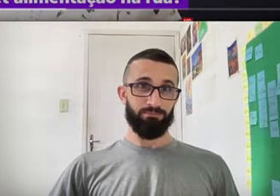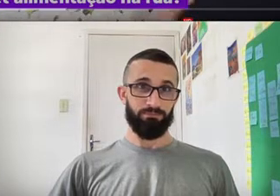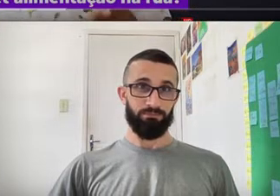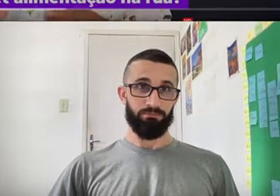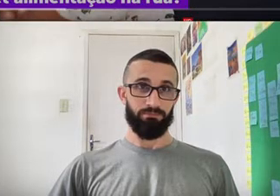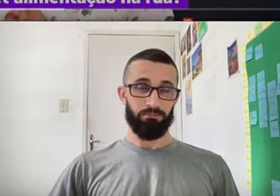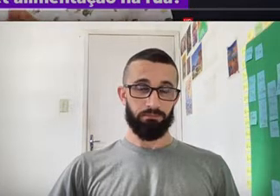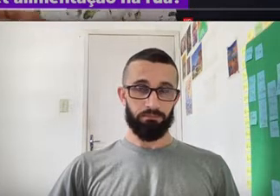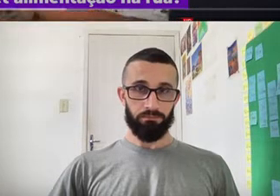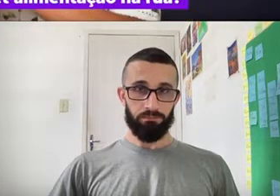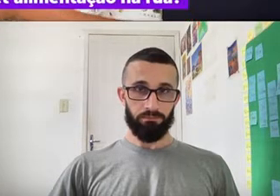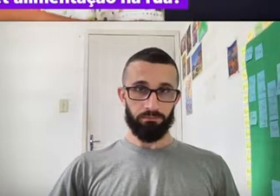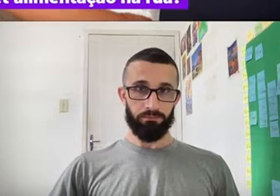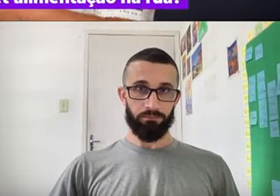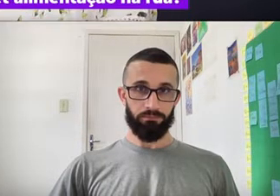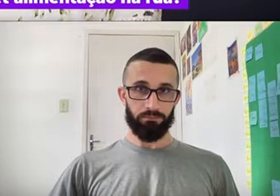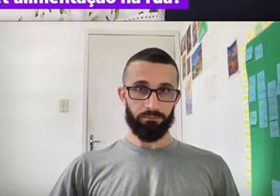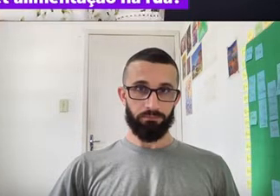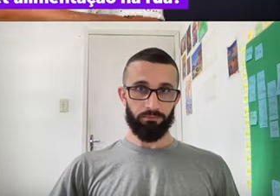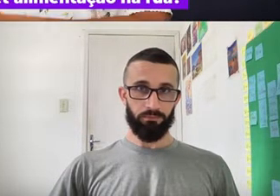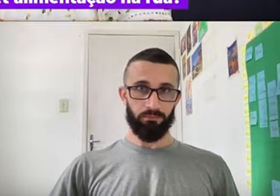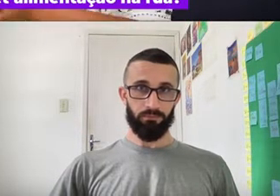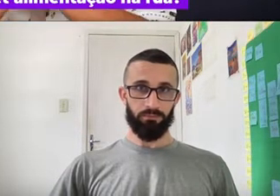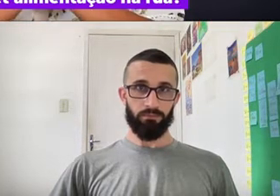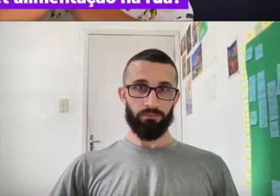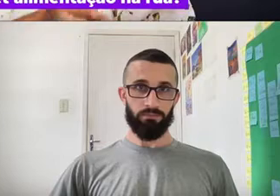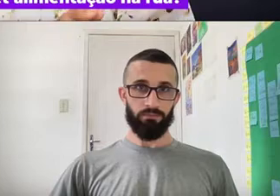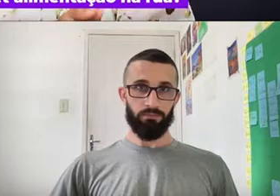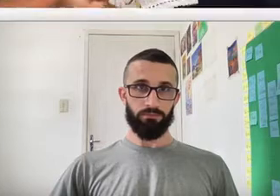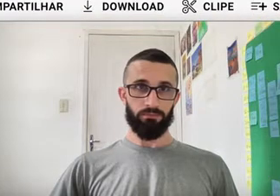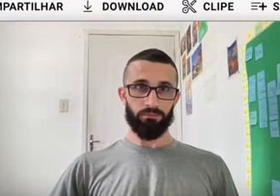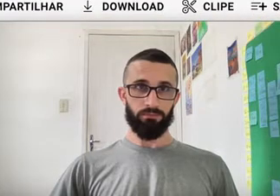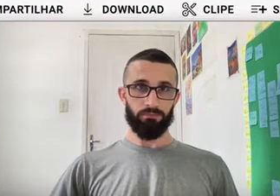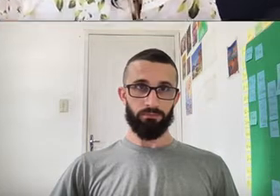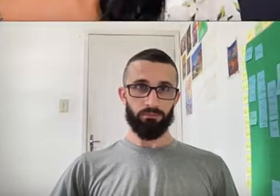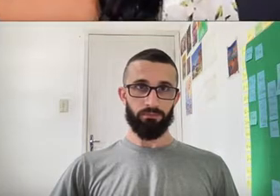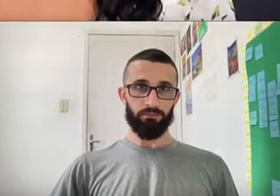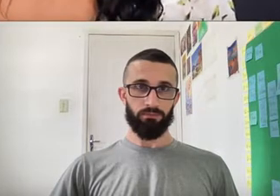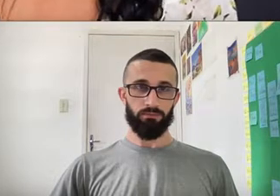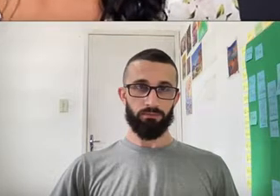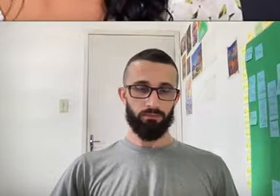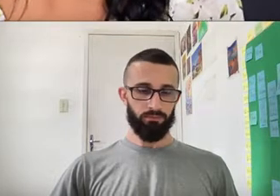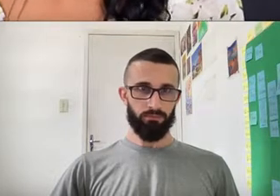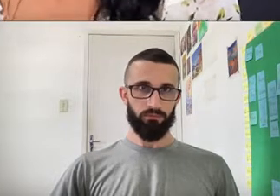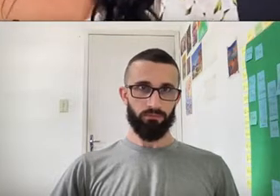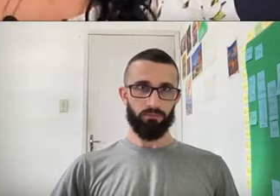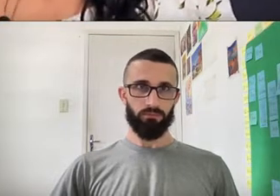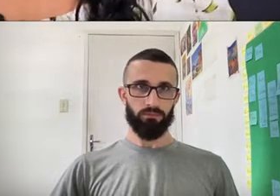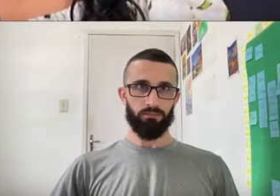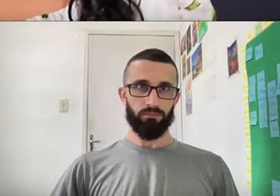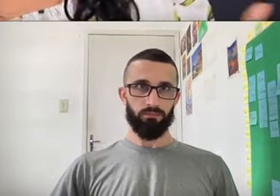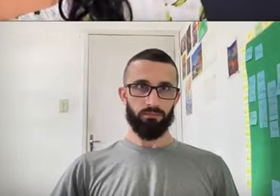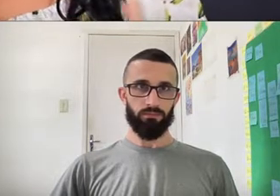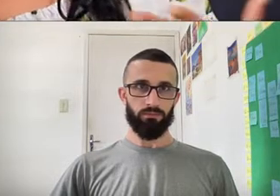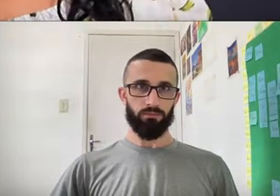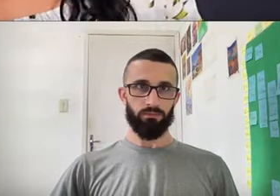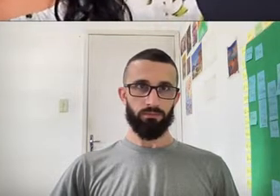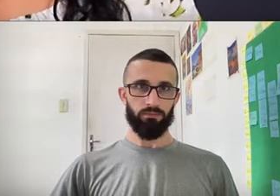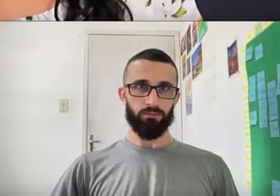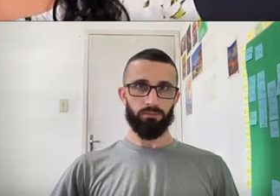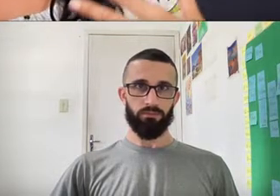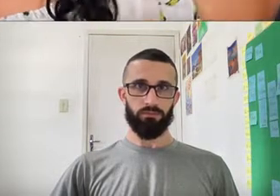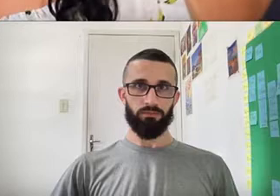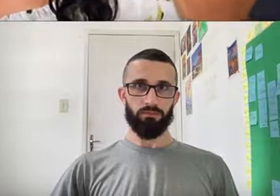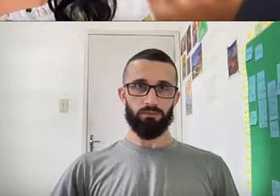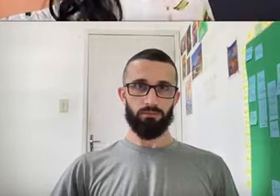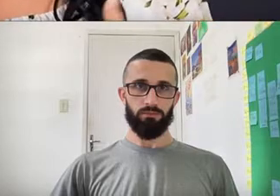Se Você Achasse 200 Dólares Em Ticket Alimentação Na Rua O Július Achou E Ele Ficou Obviamente Feliz Da